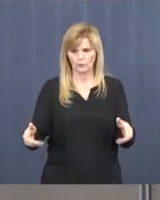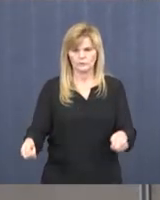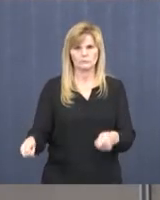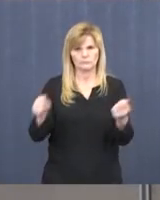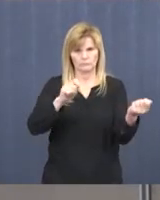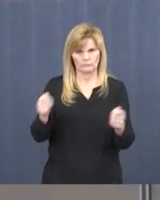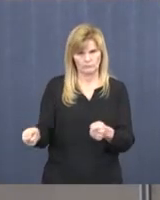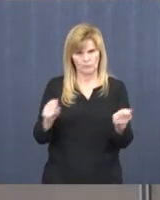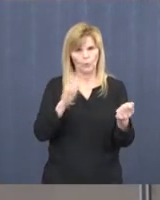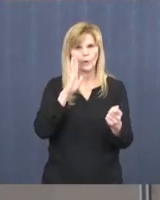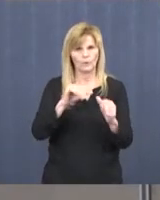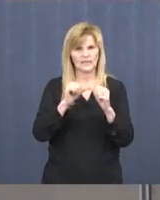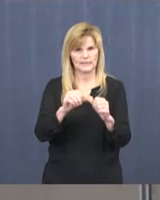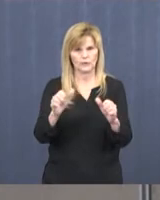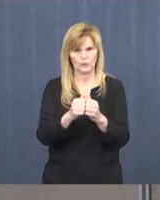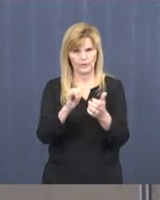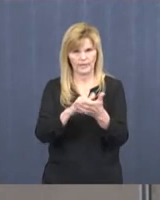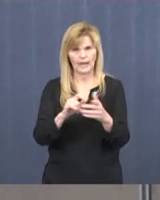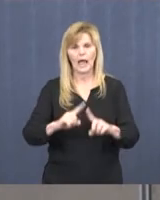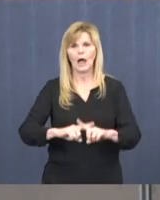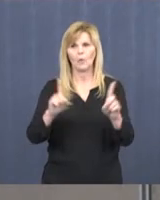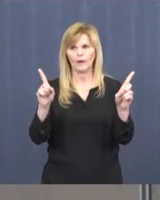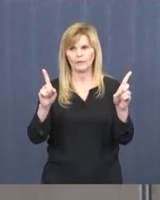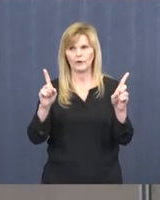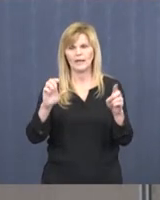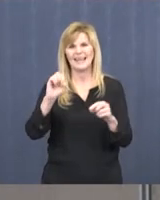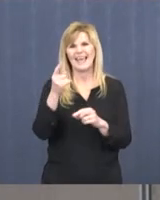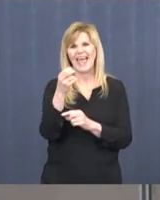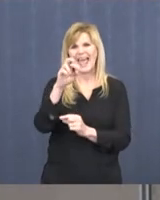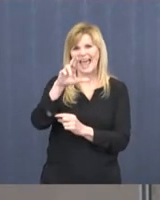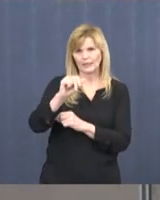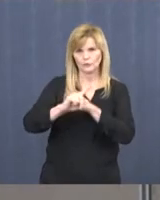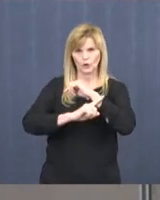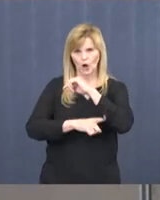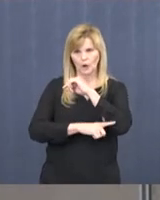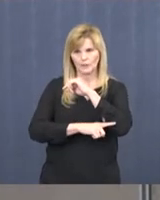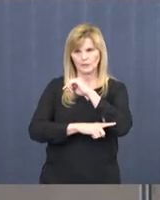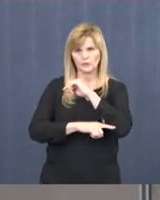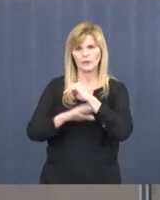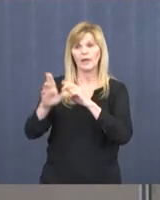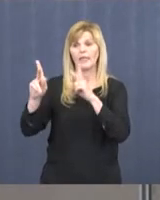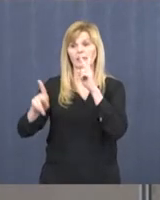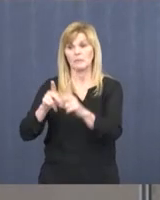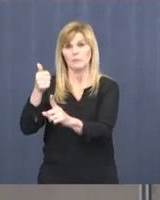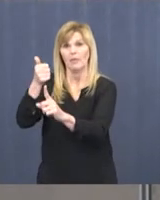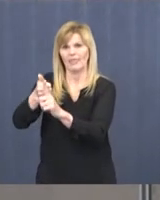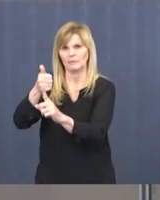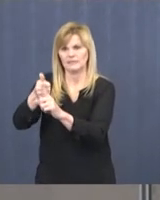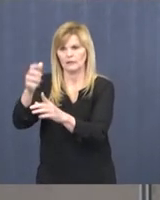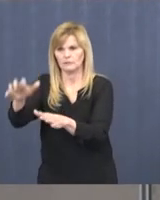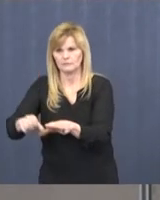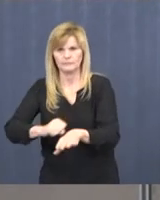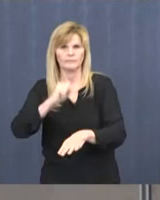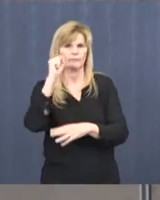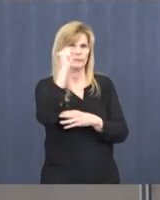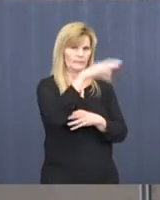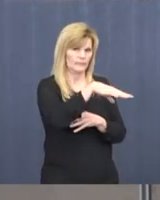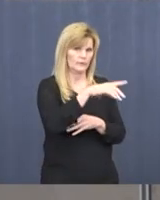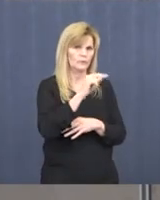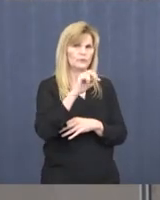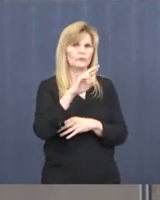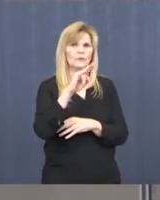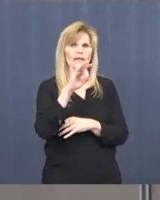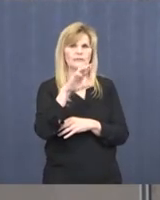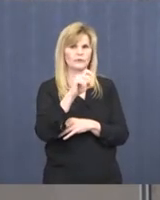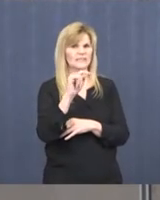on schedule. However, excess garbage must be taken by the residents to the solid waste transfer station instead